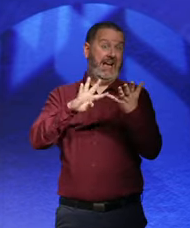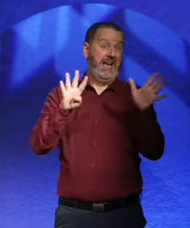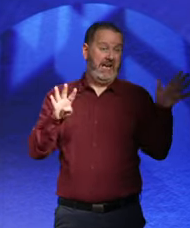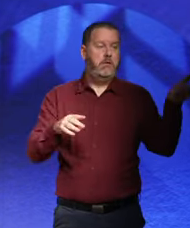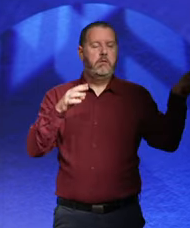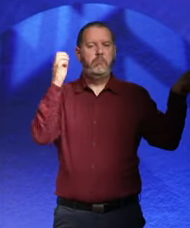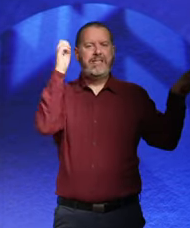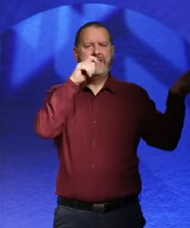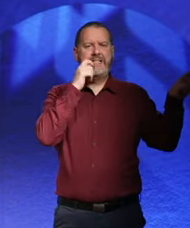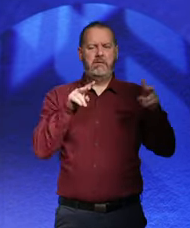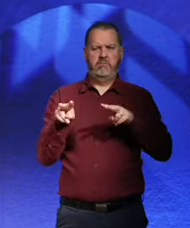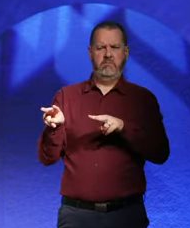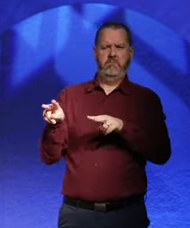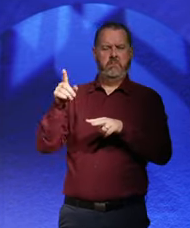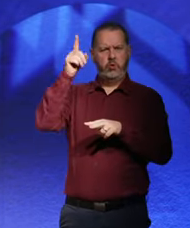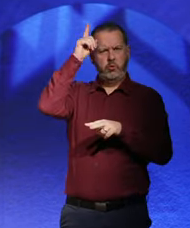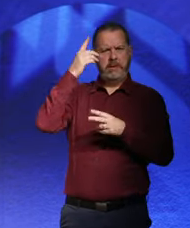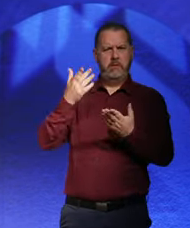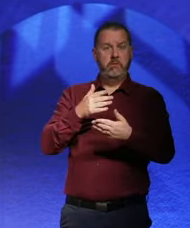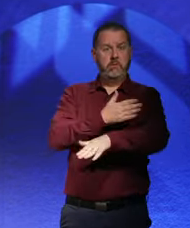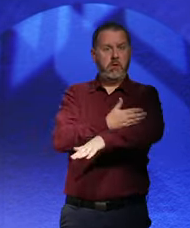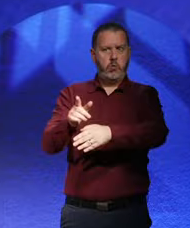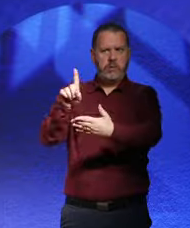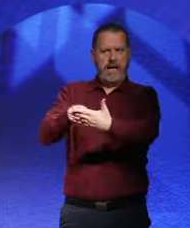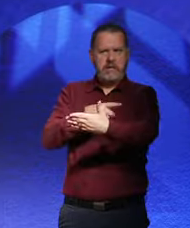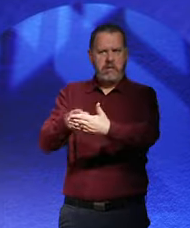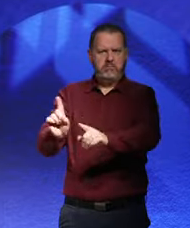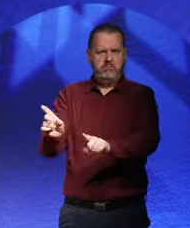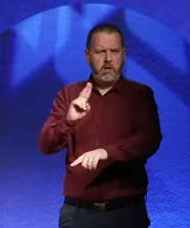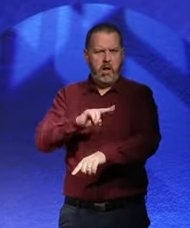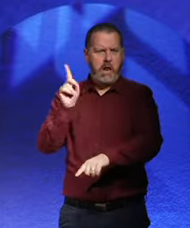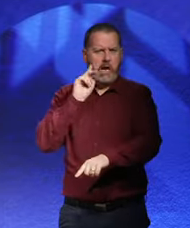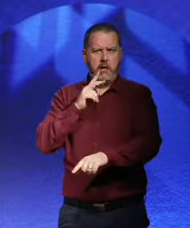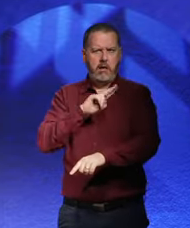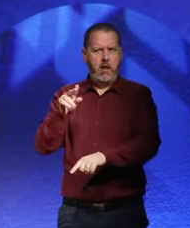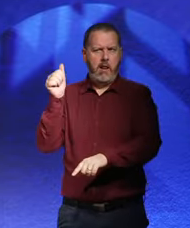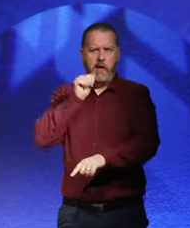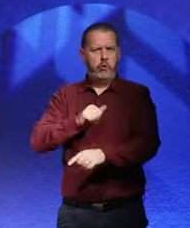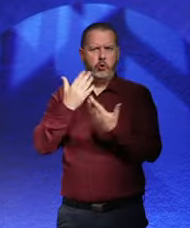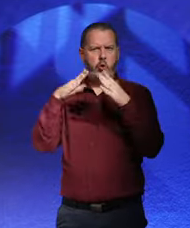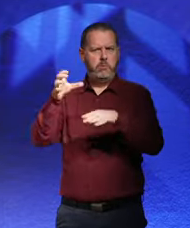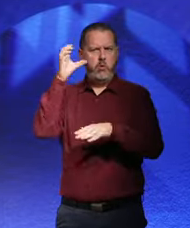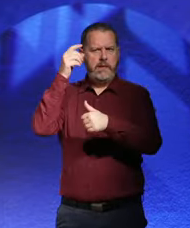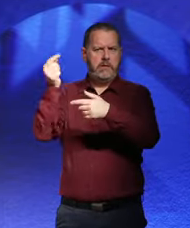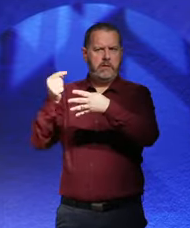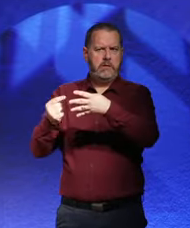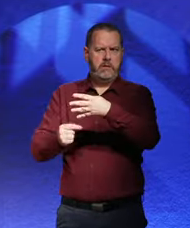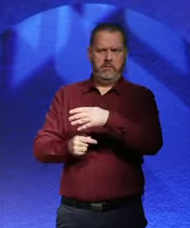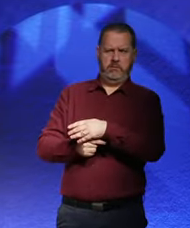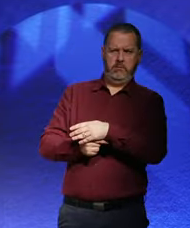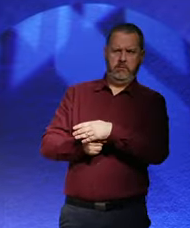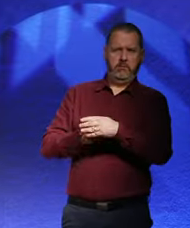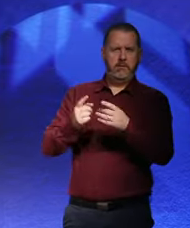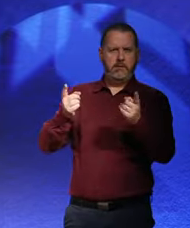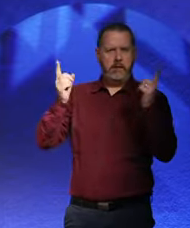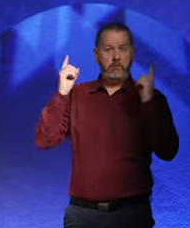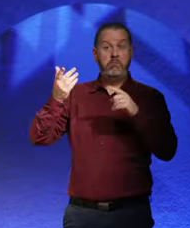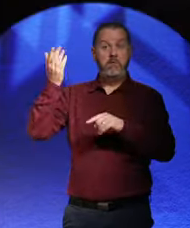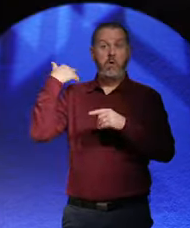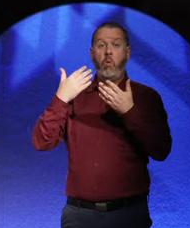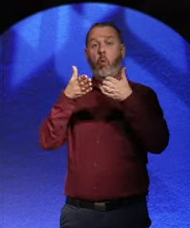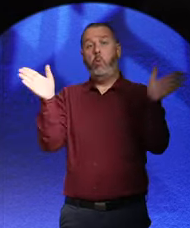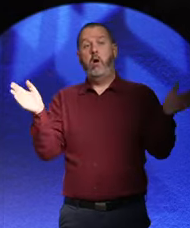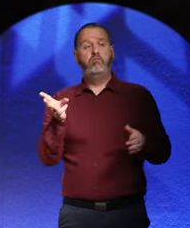They said, you know, Germany's entered a very dangerous phase now. Having been the most open place in Europe, it's now